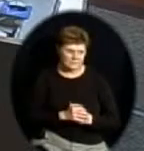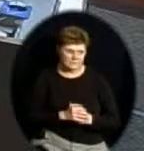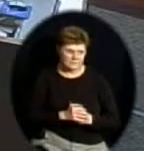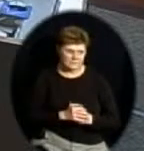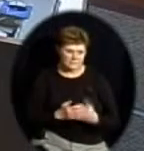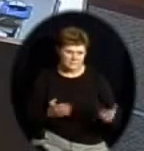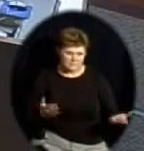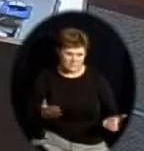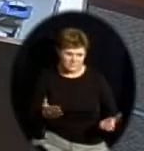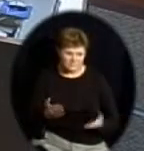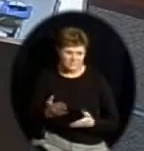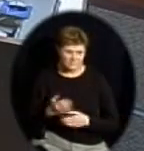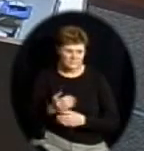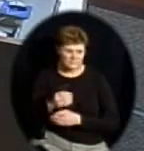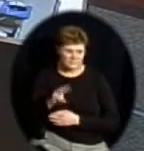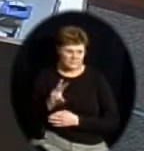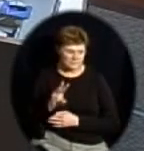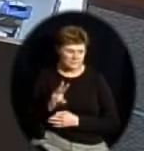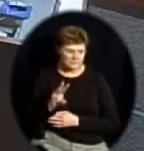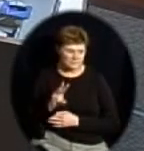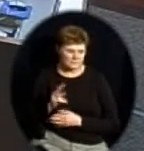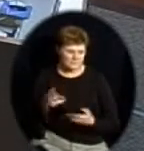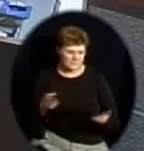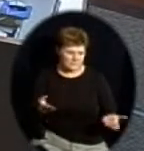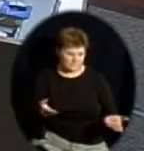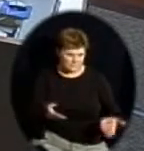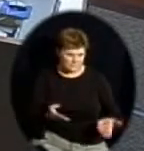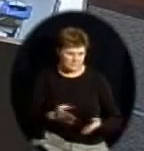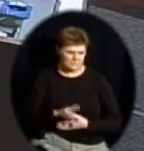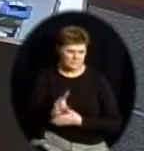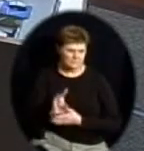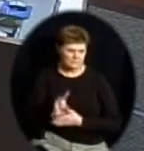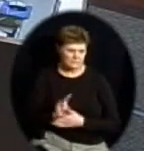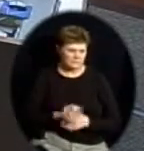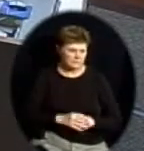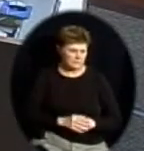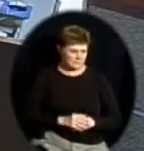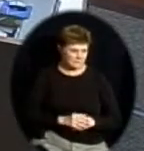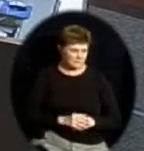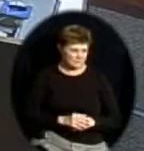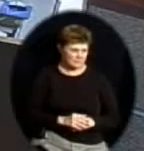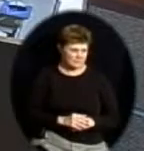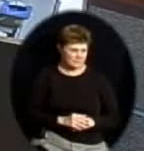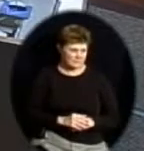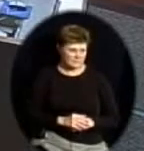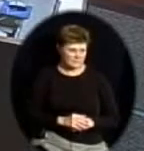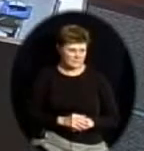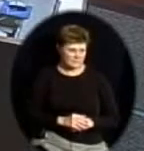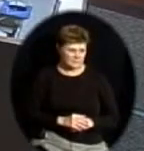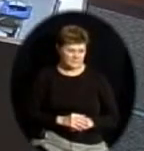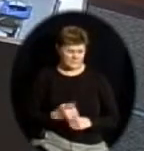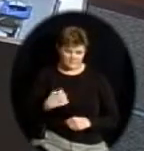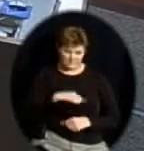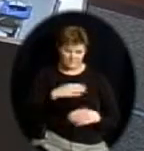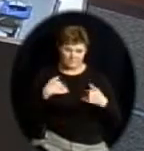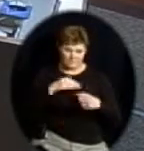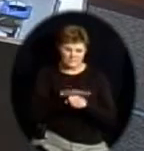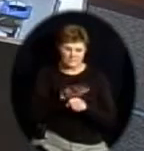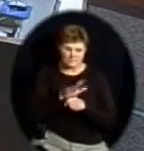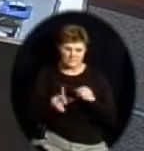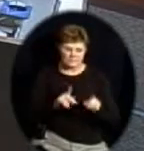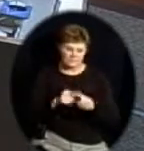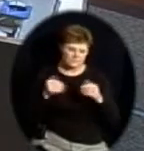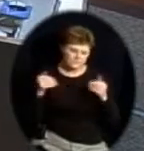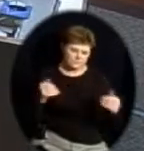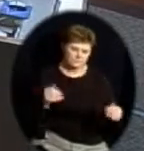Polin? Here. Mrs. Wilhelm? Yes, here. And we have a quorum to conduct our business tonight. And with that, Dr.